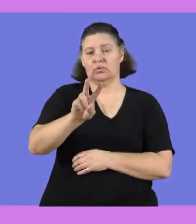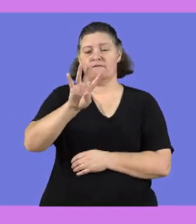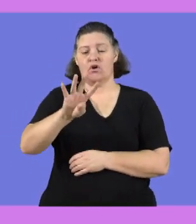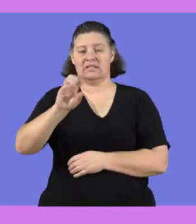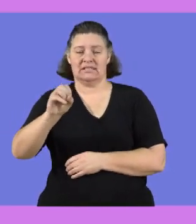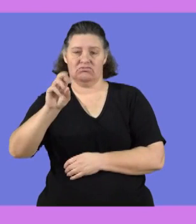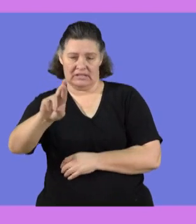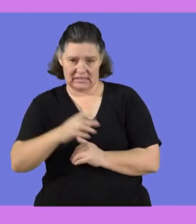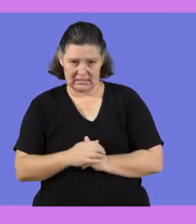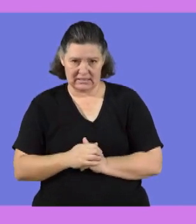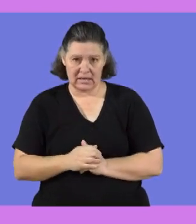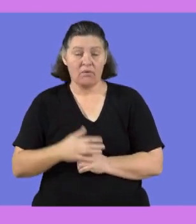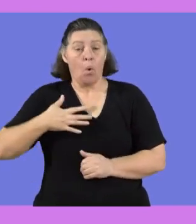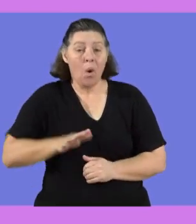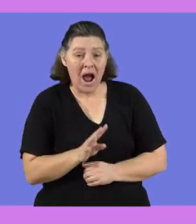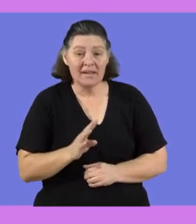240.